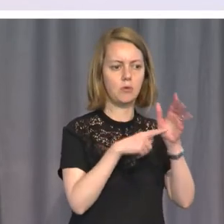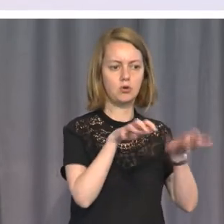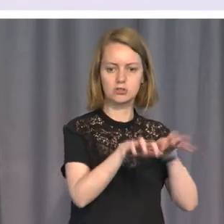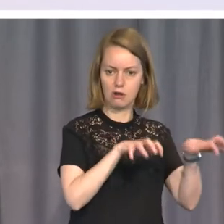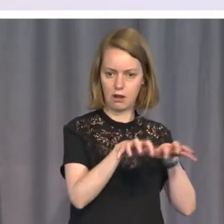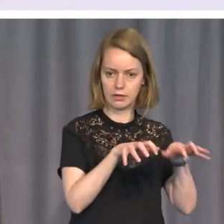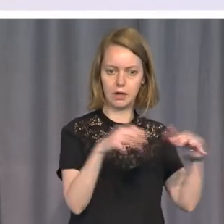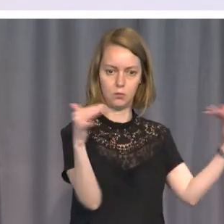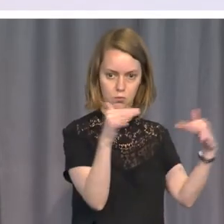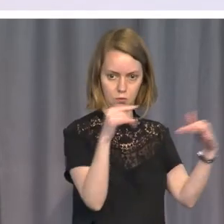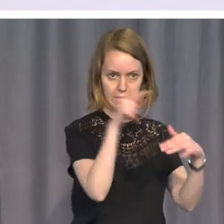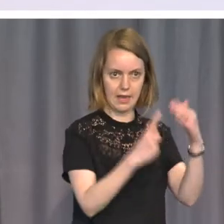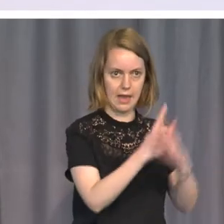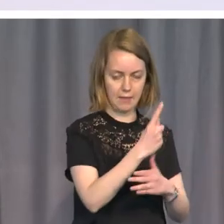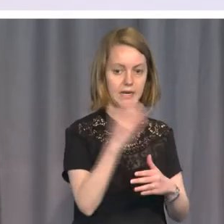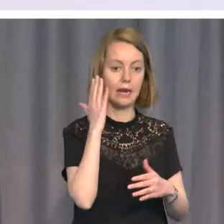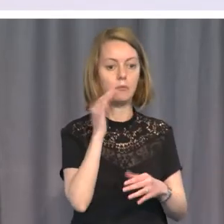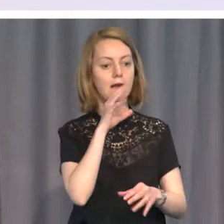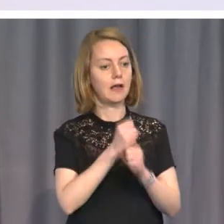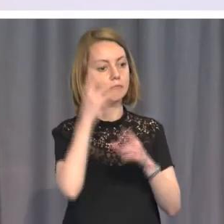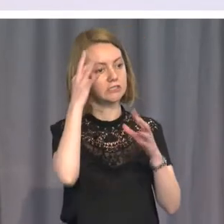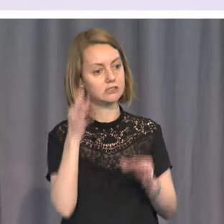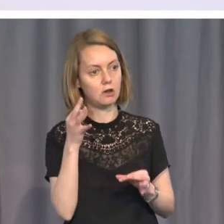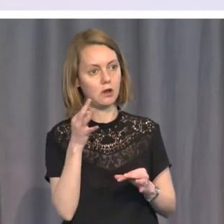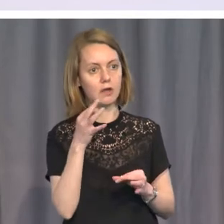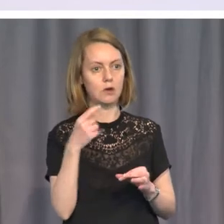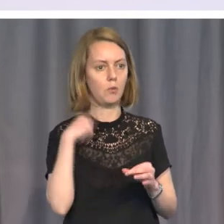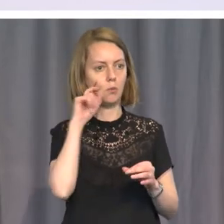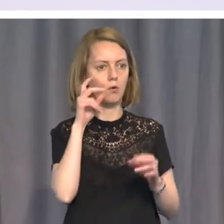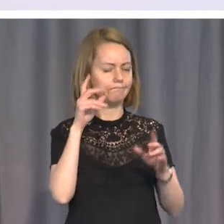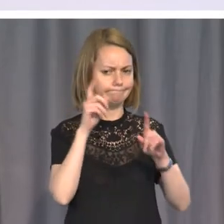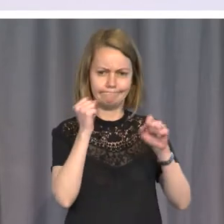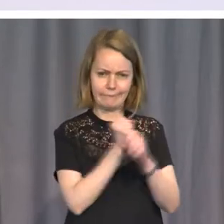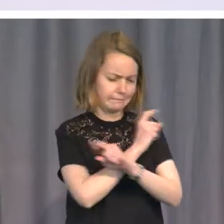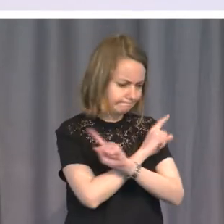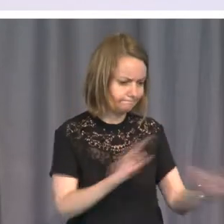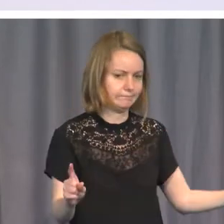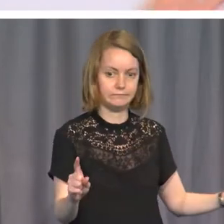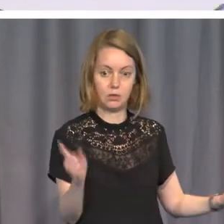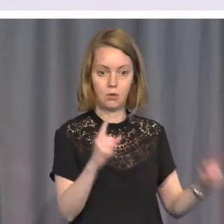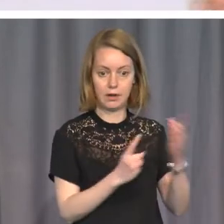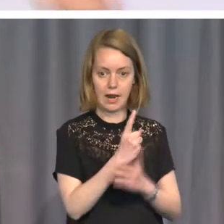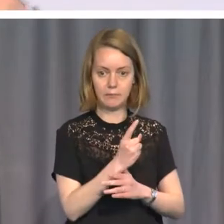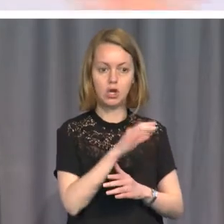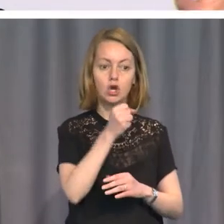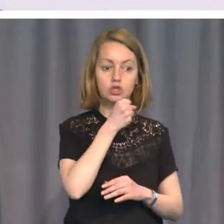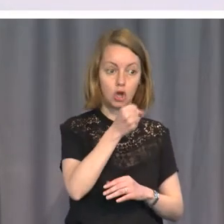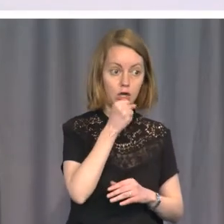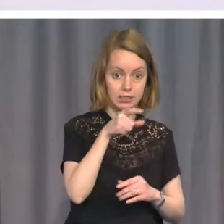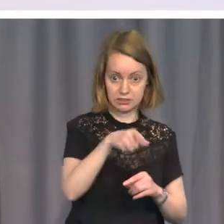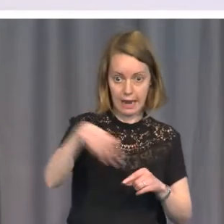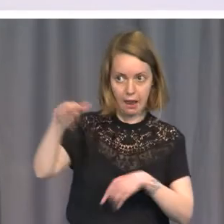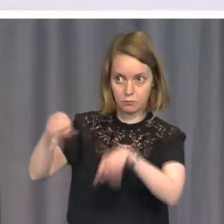Rajkapakska government decided on the final solution. They removed all journalists, all